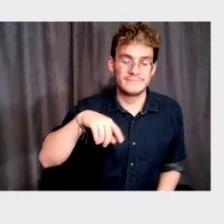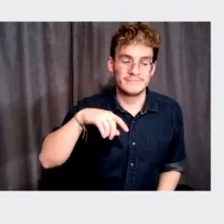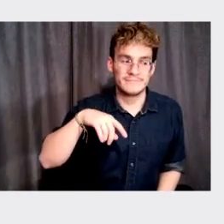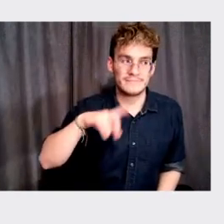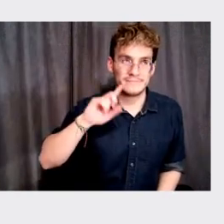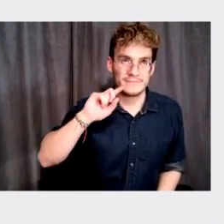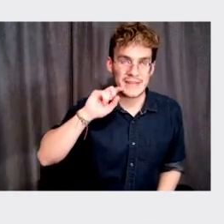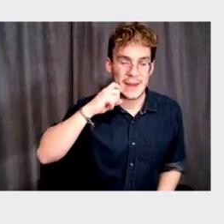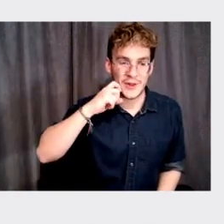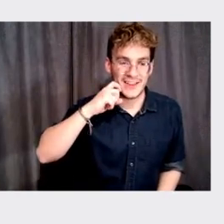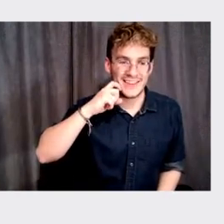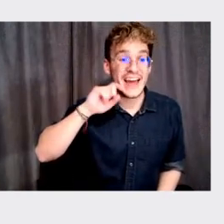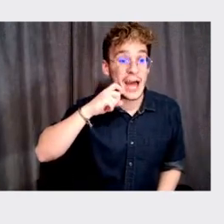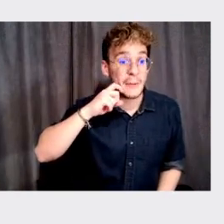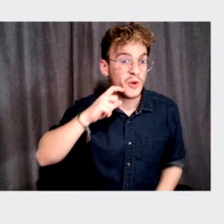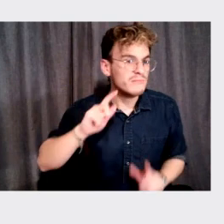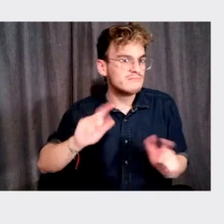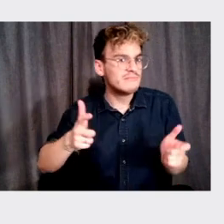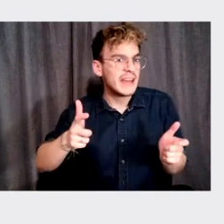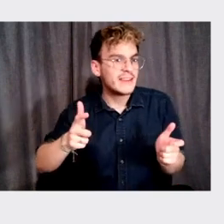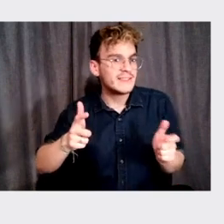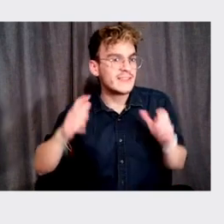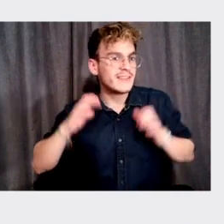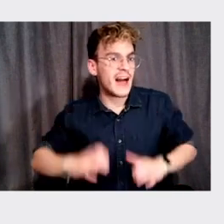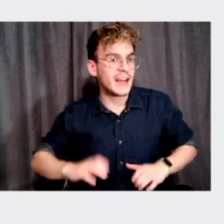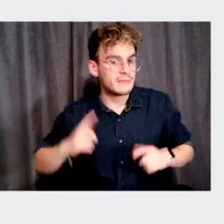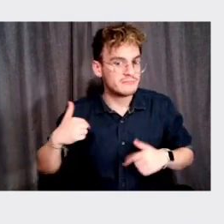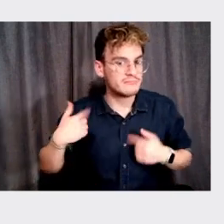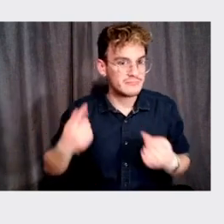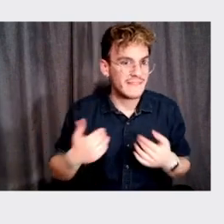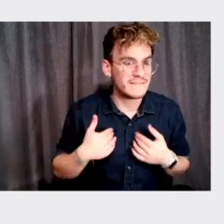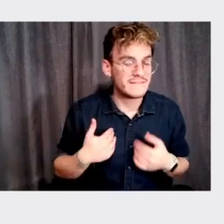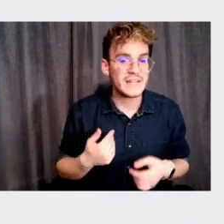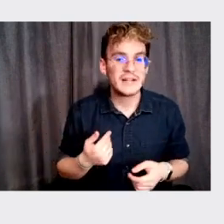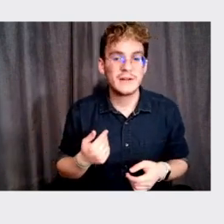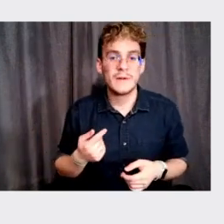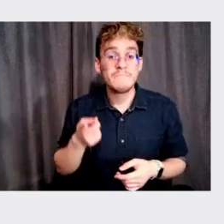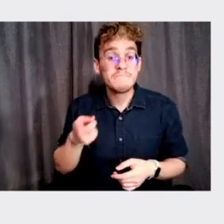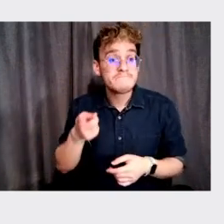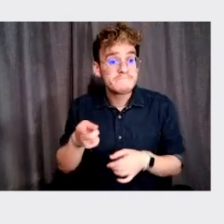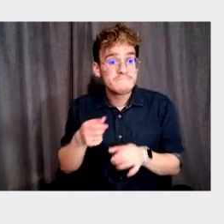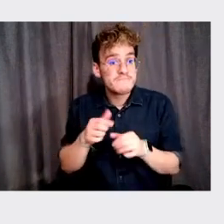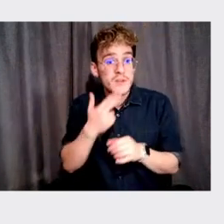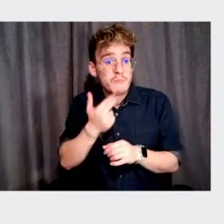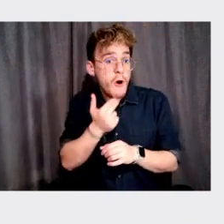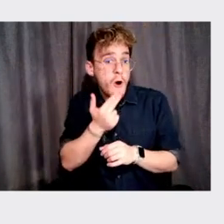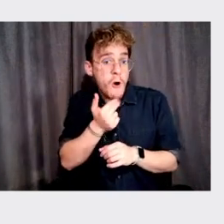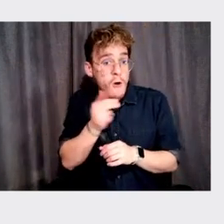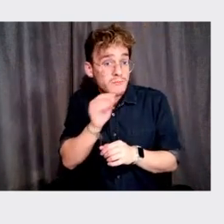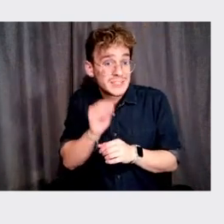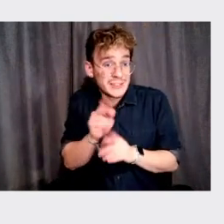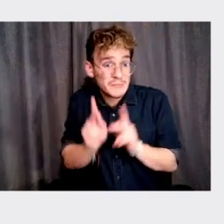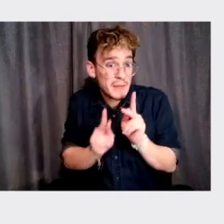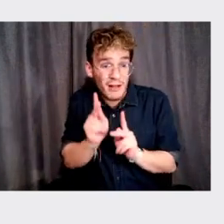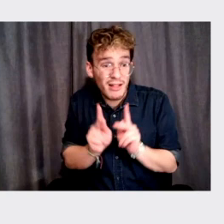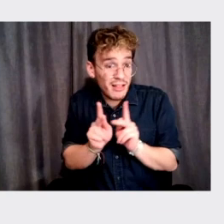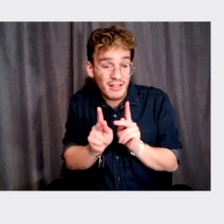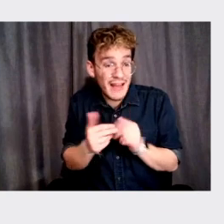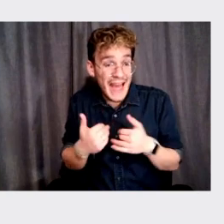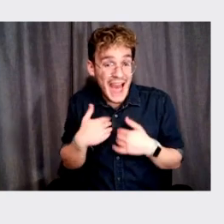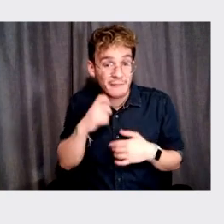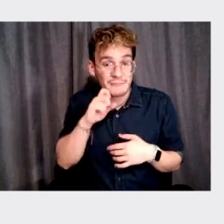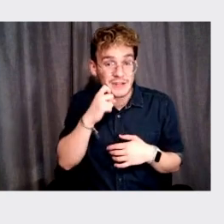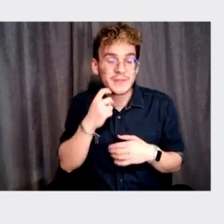our biggest client for a very long time. It's still like a, you know, a small, very small percentage of, you know,